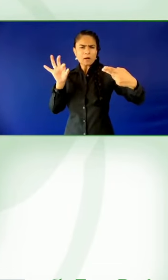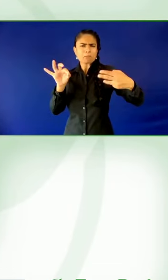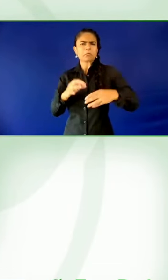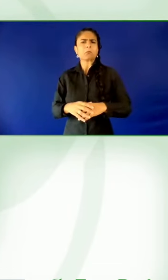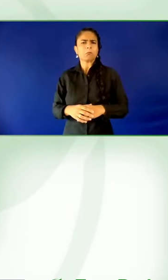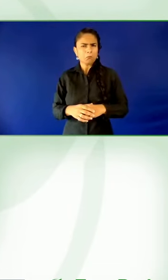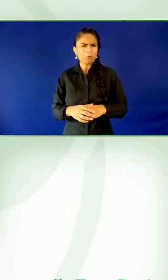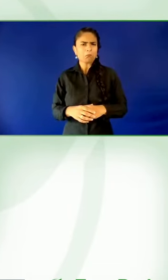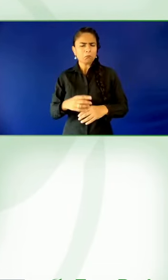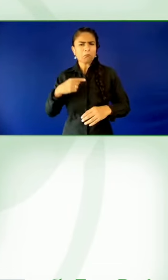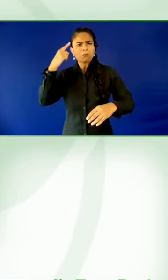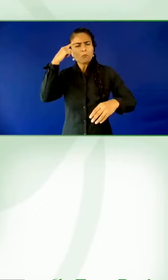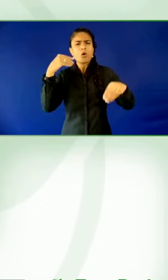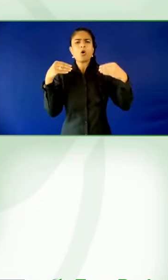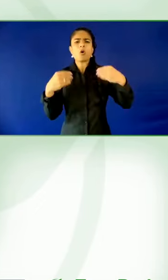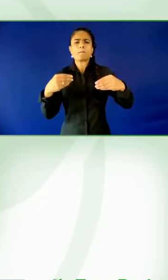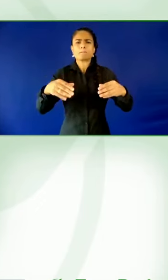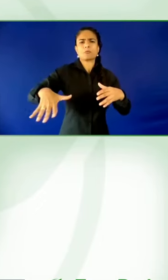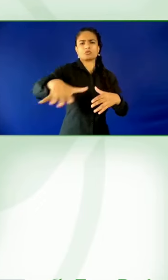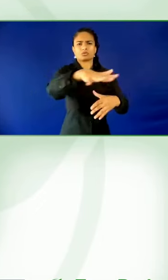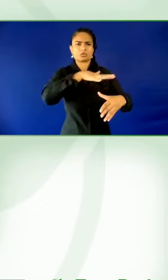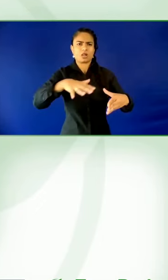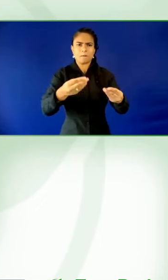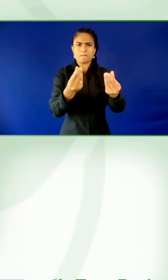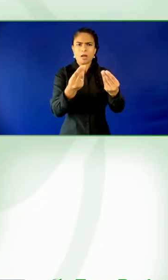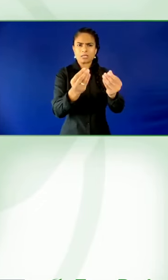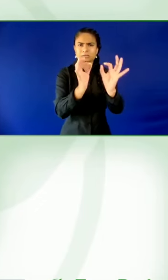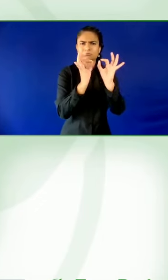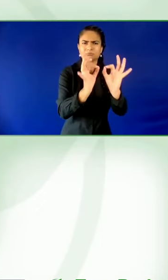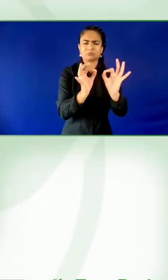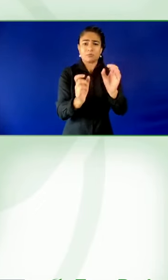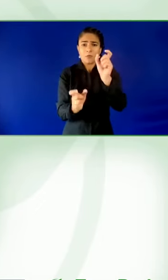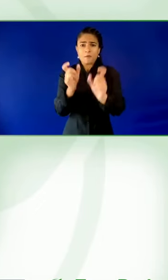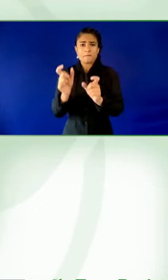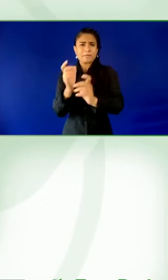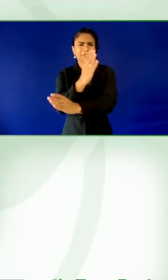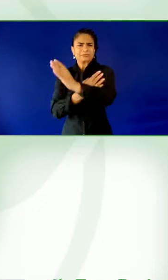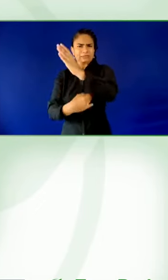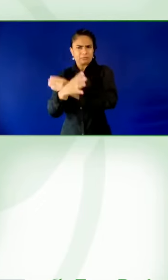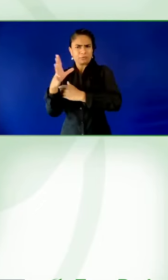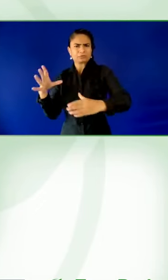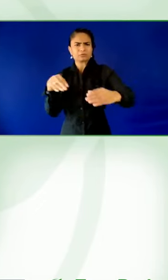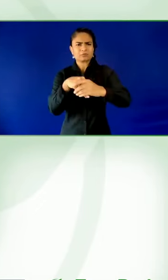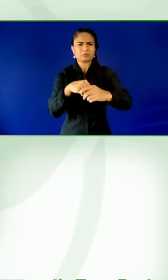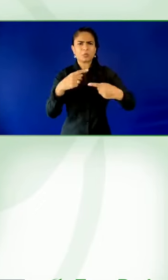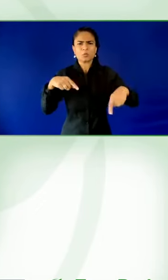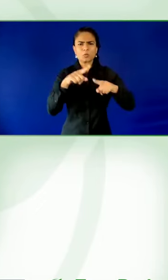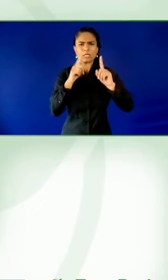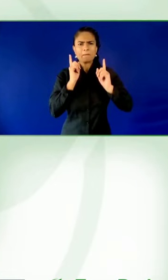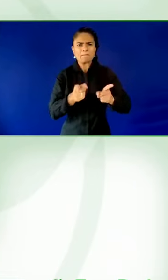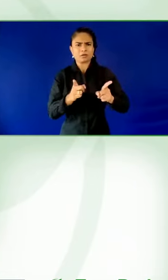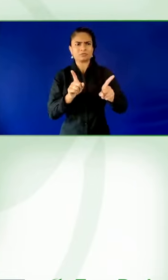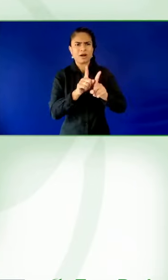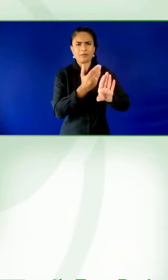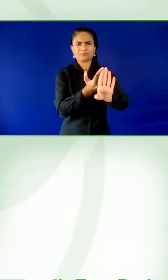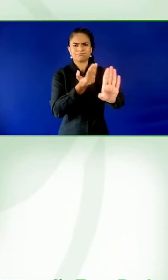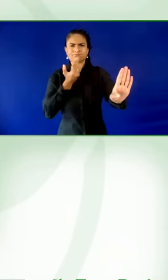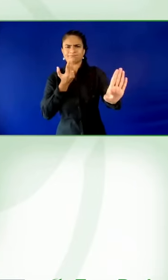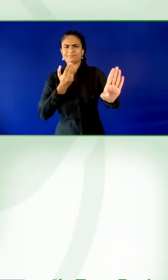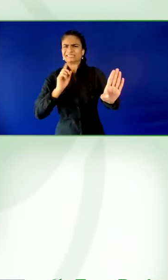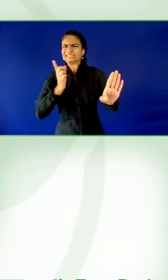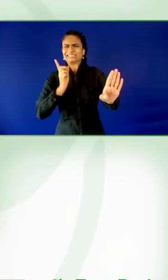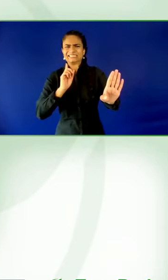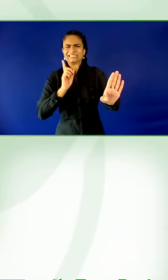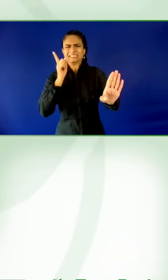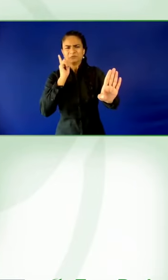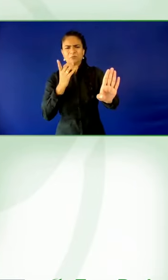And in the UK, that's estimated to be worth 265 billion pounds a year. So, this is, obviously, we're all here because we feel